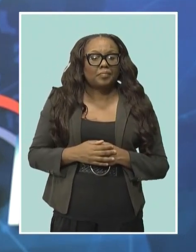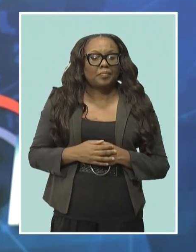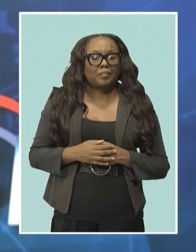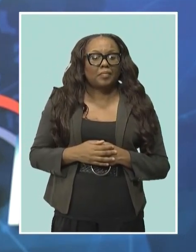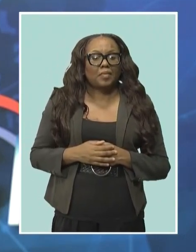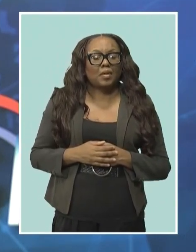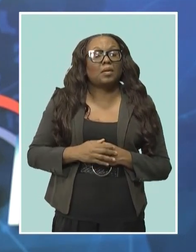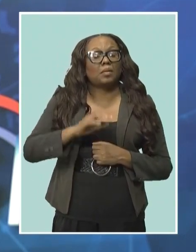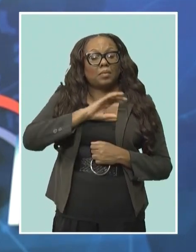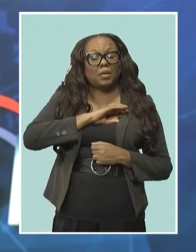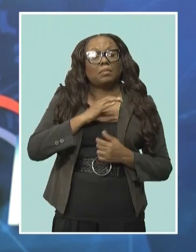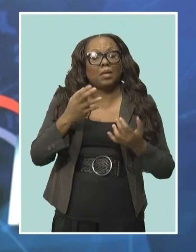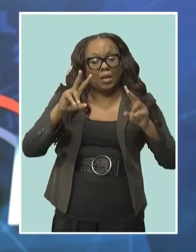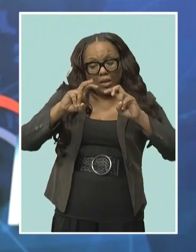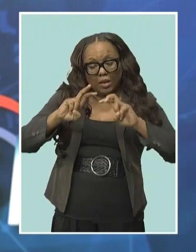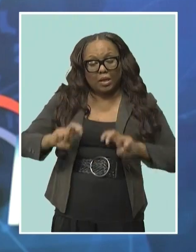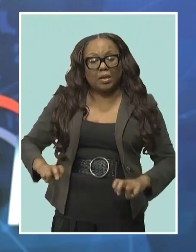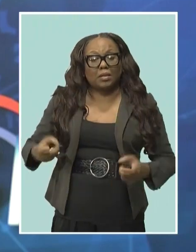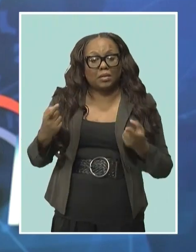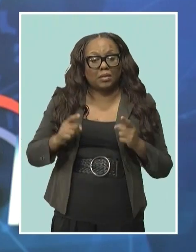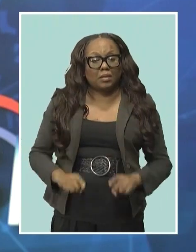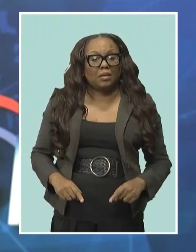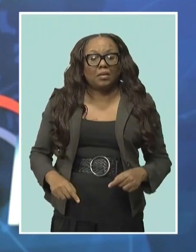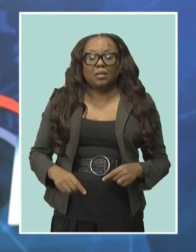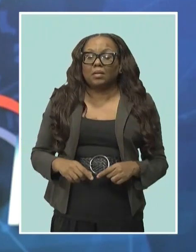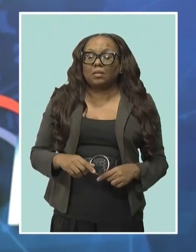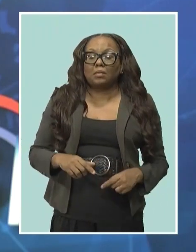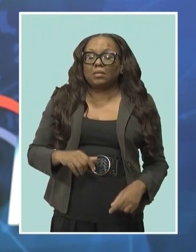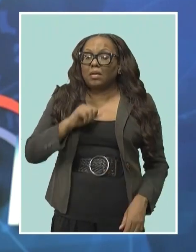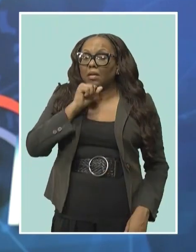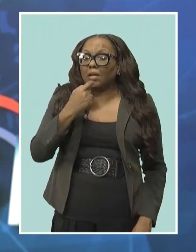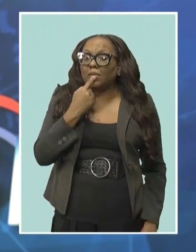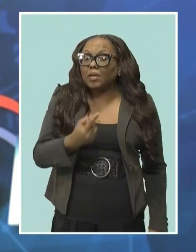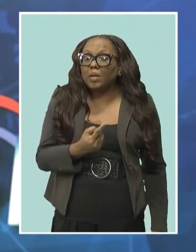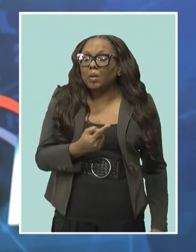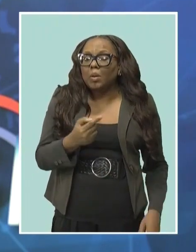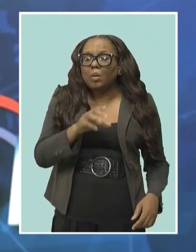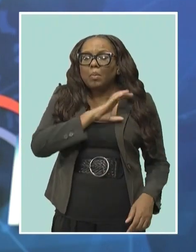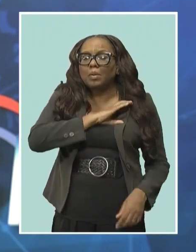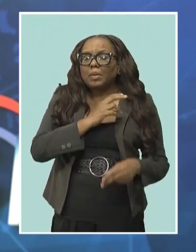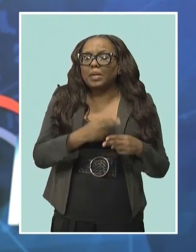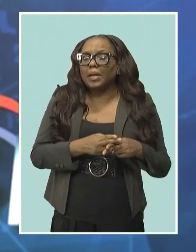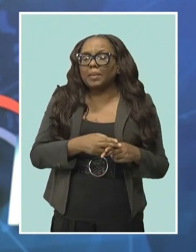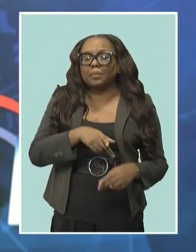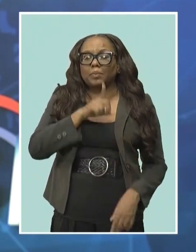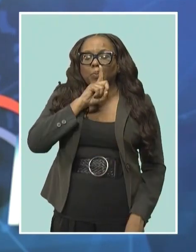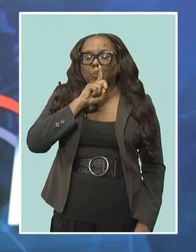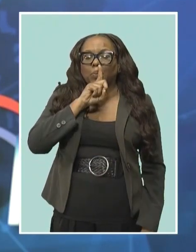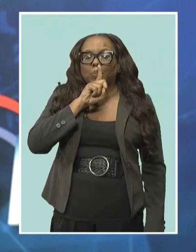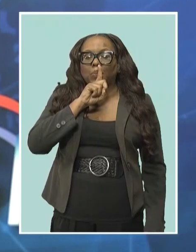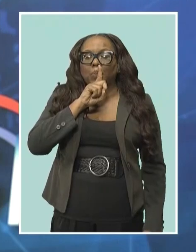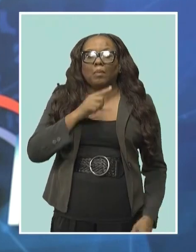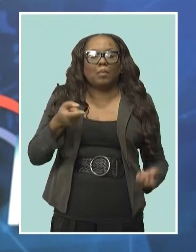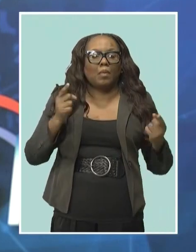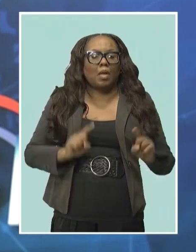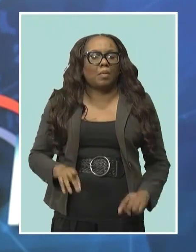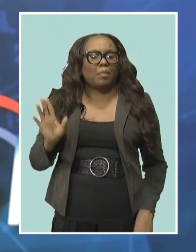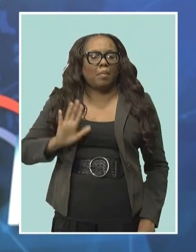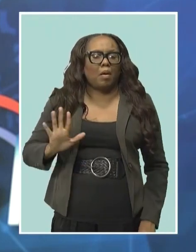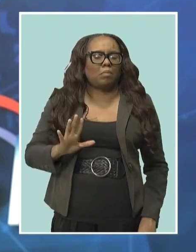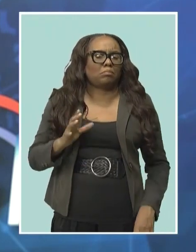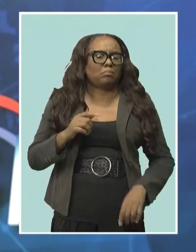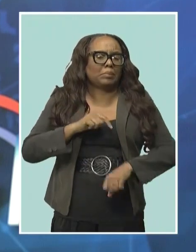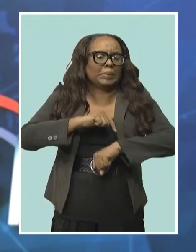indeed investigating the matter. The name of the officer, however, has been withheld. Lawmen say that incident occurred around